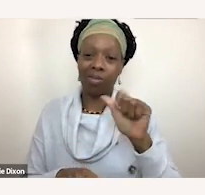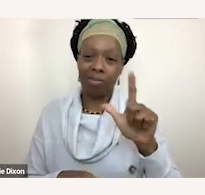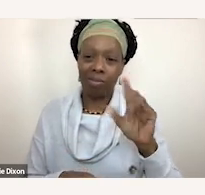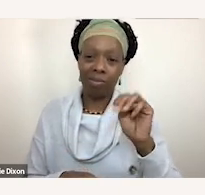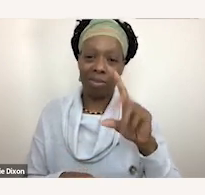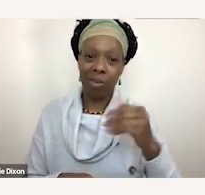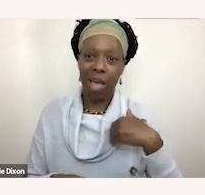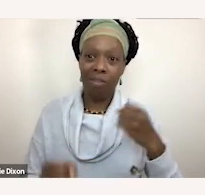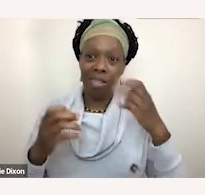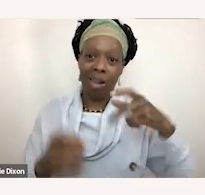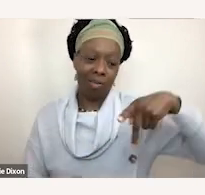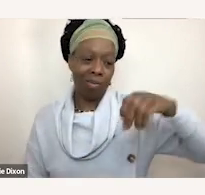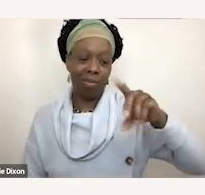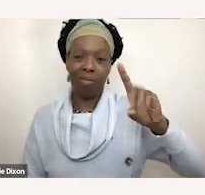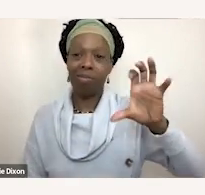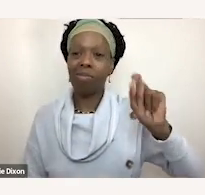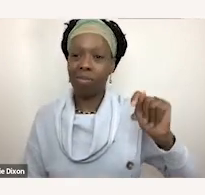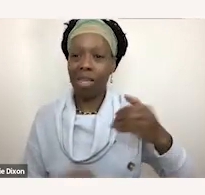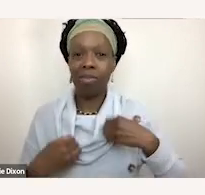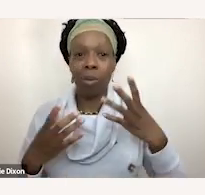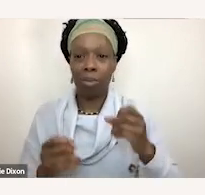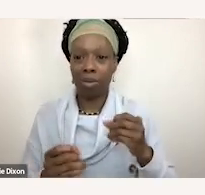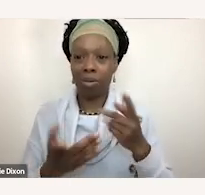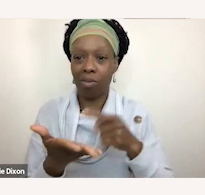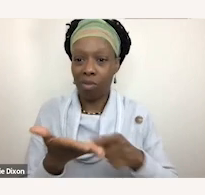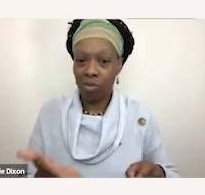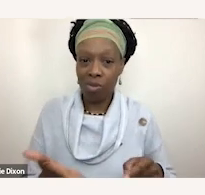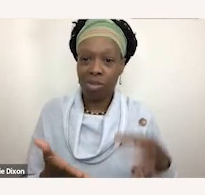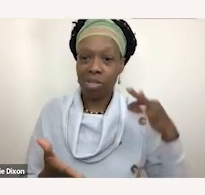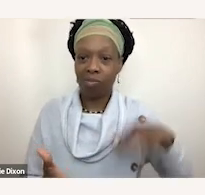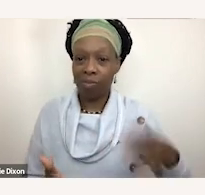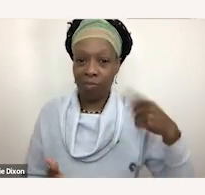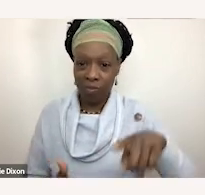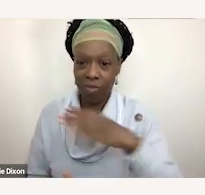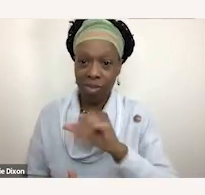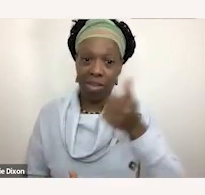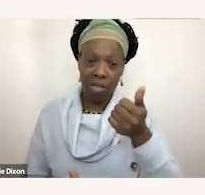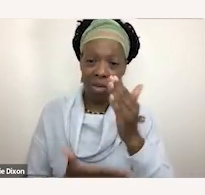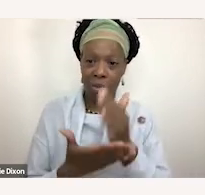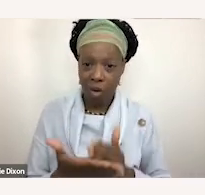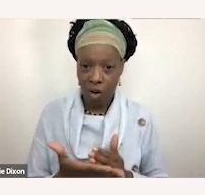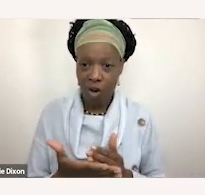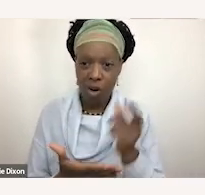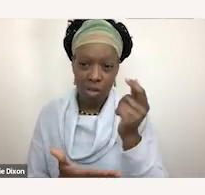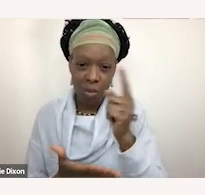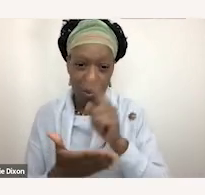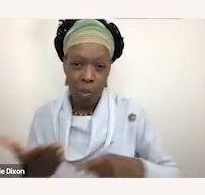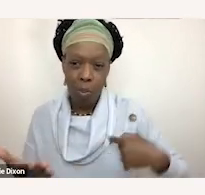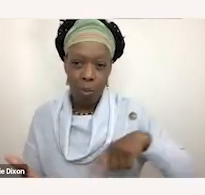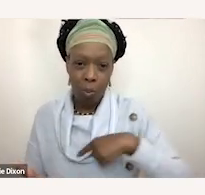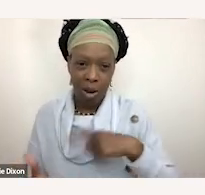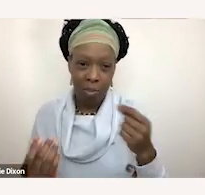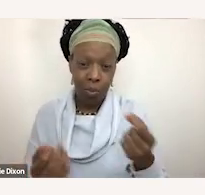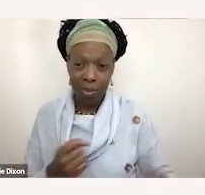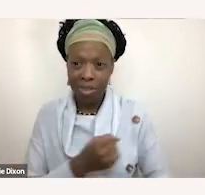that are available to you and a component of that right is a little bit of what we've been doing